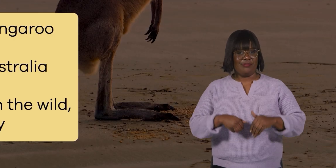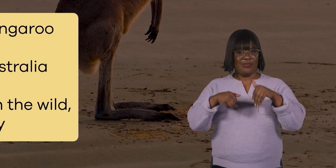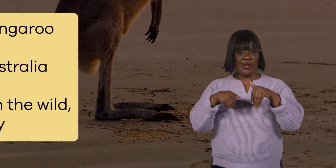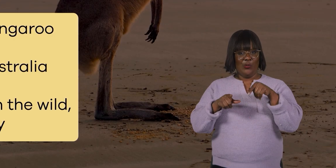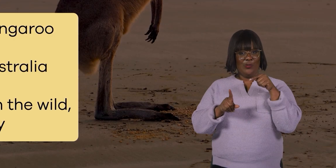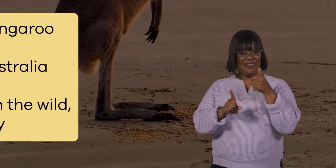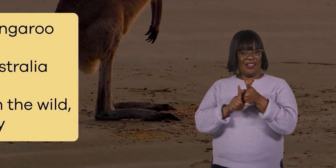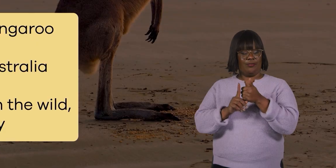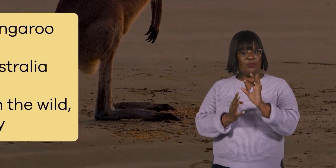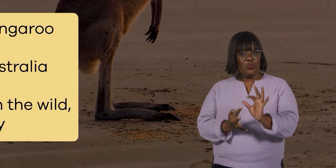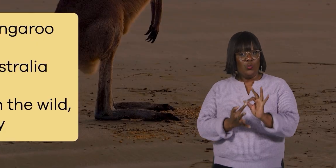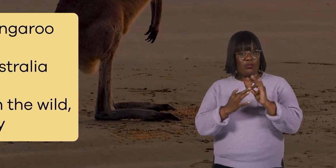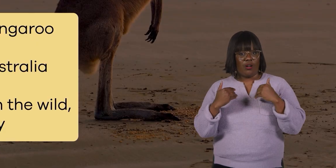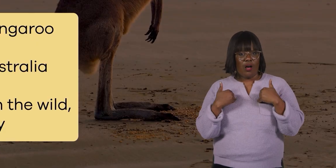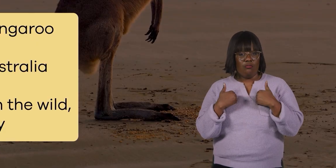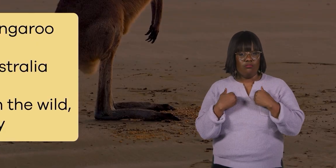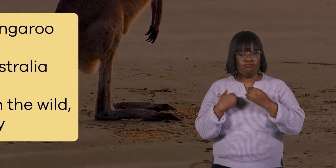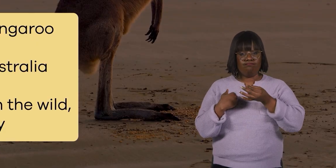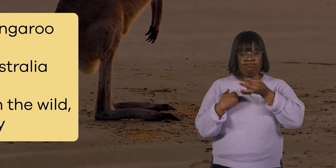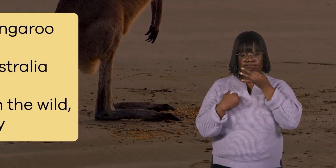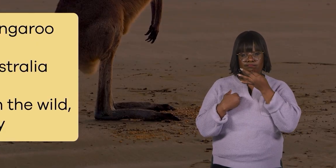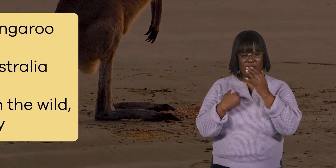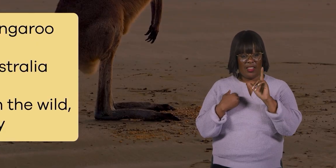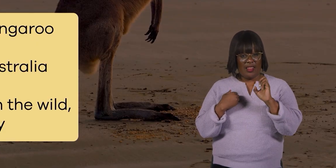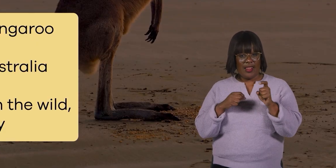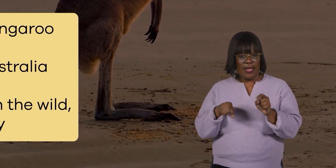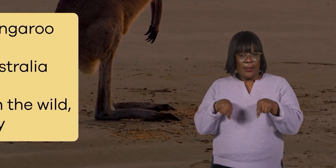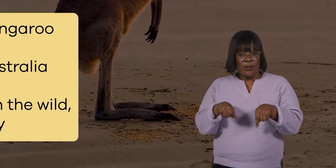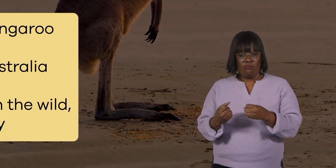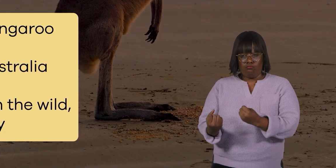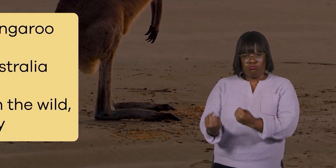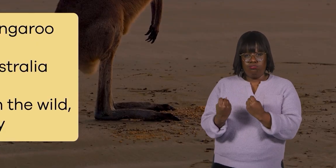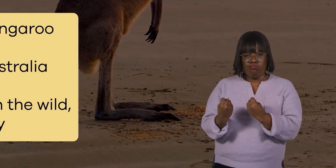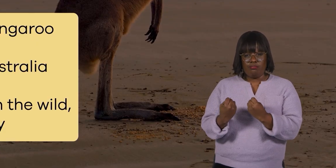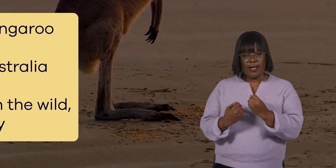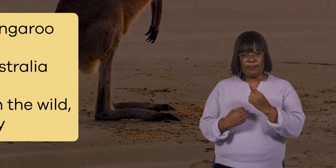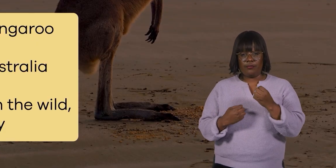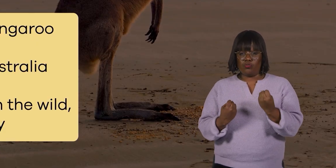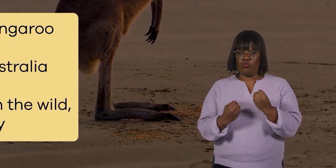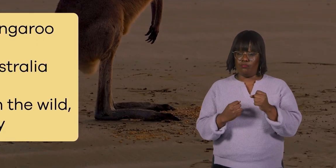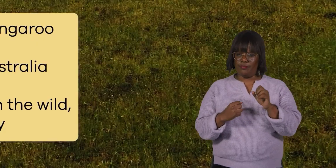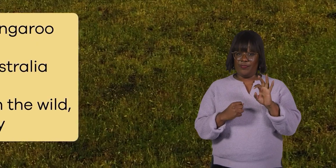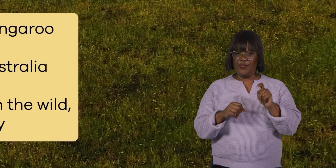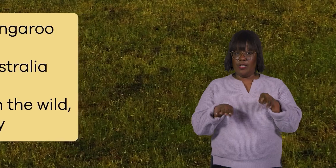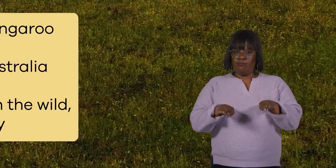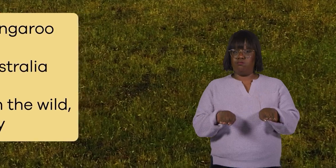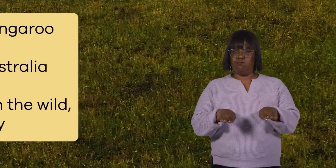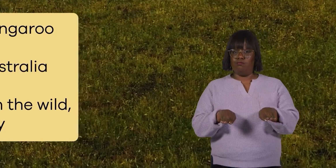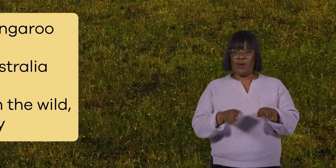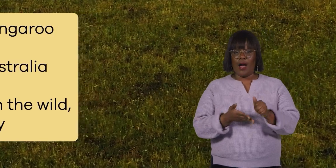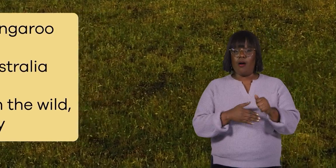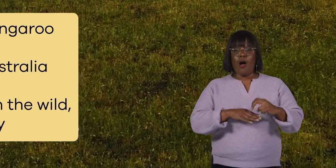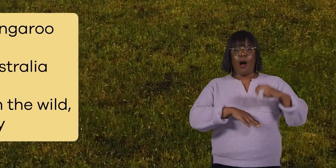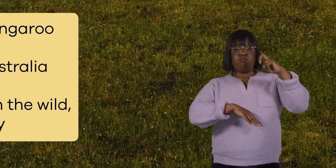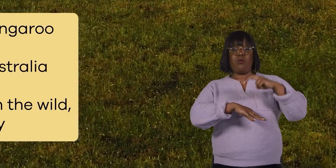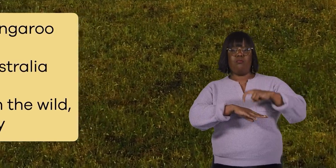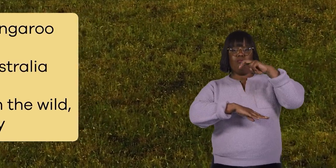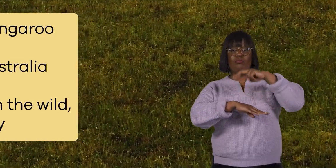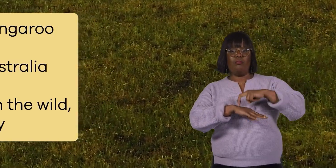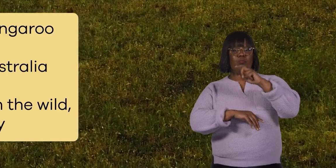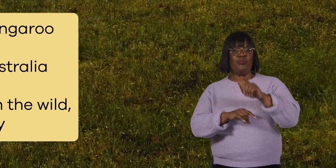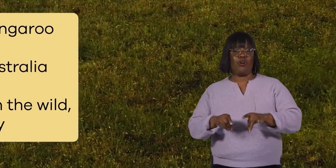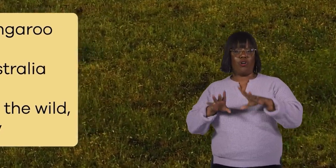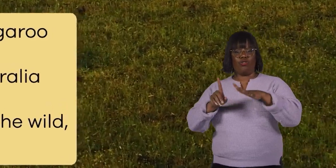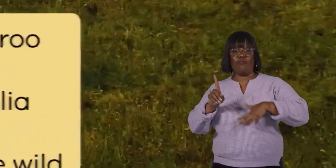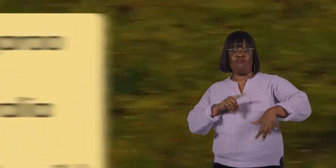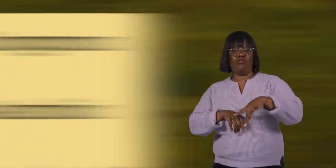The kangaroo is a unique animal known for its powerful hind legs and oversized feet, which help it hop quickly across the